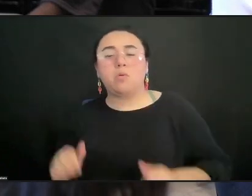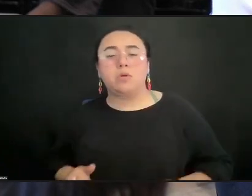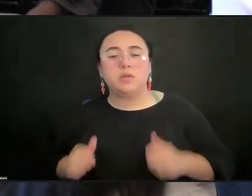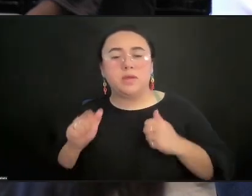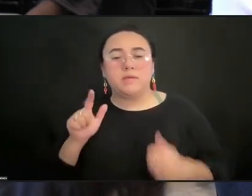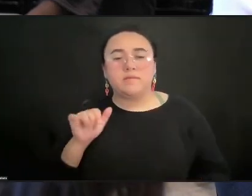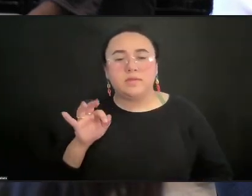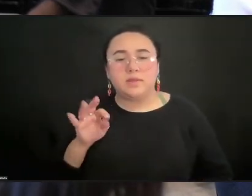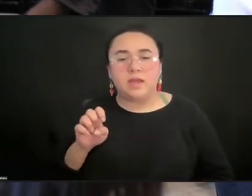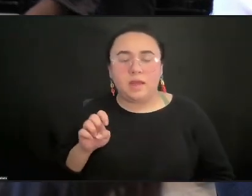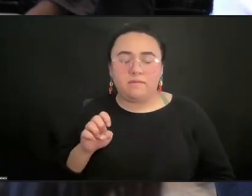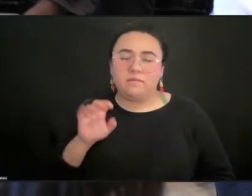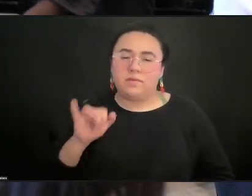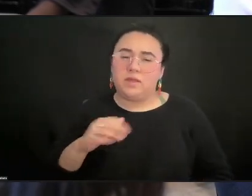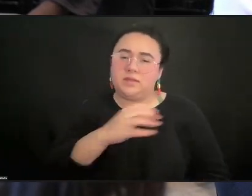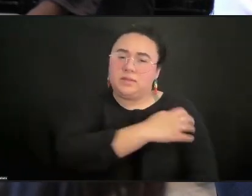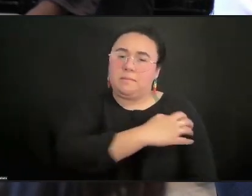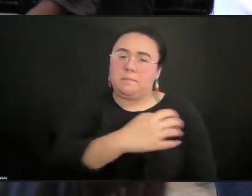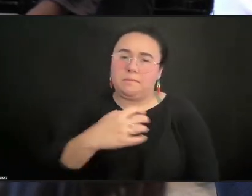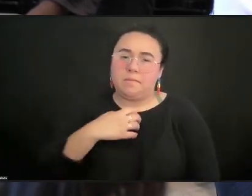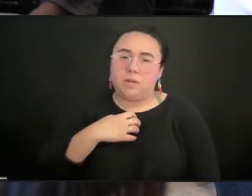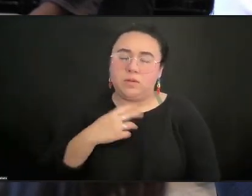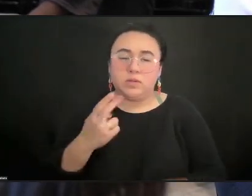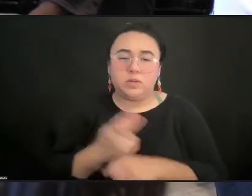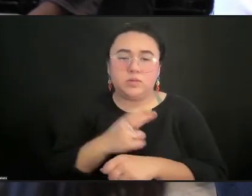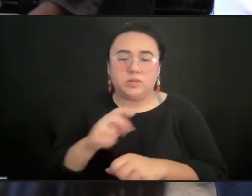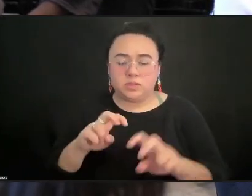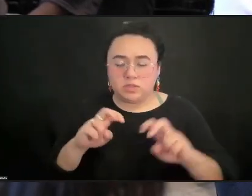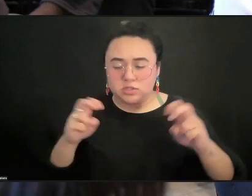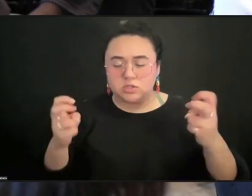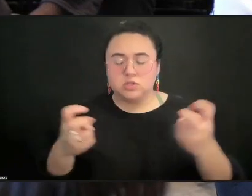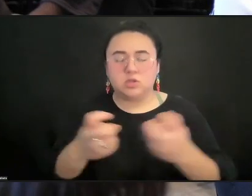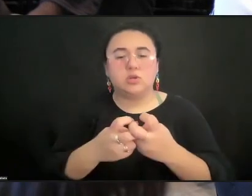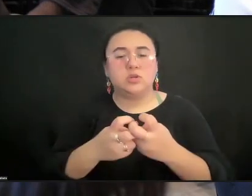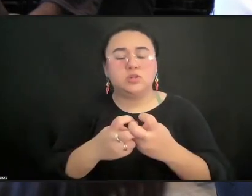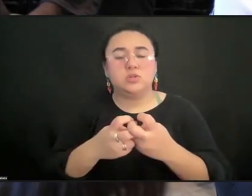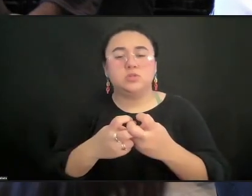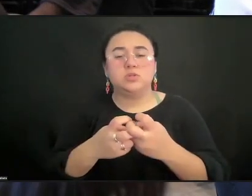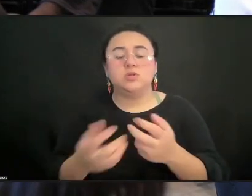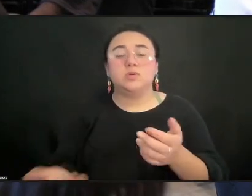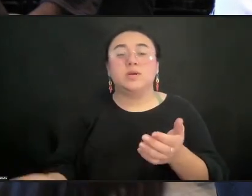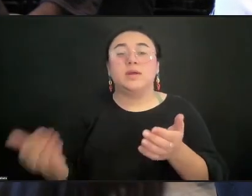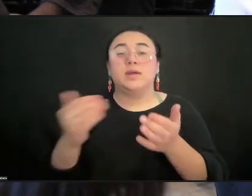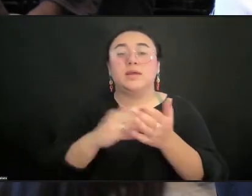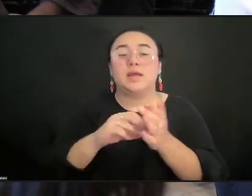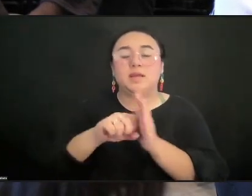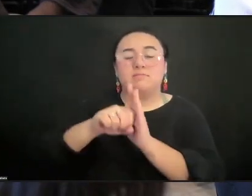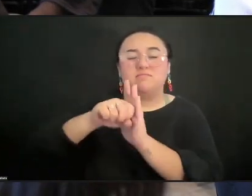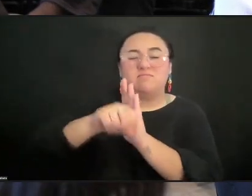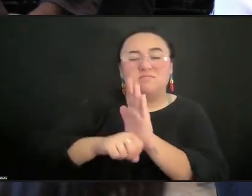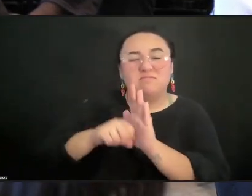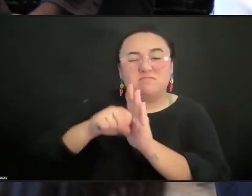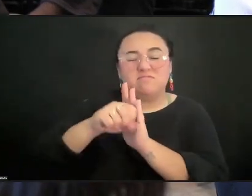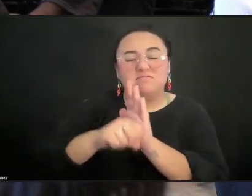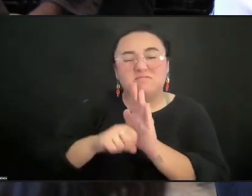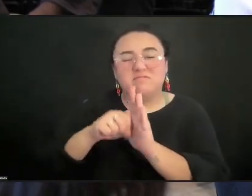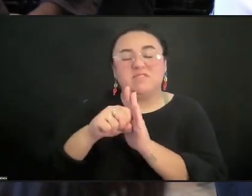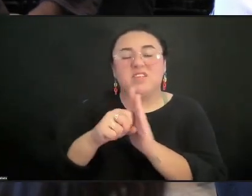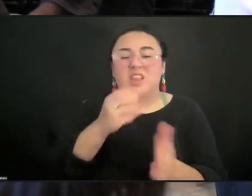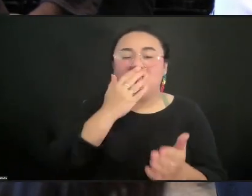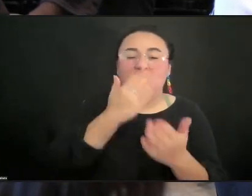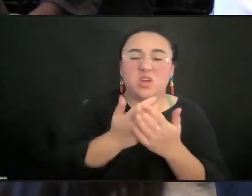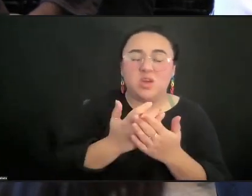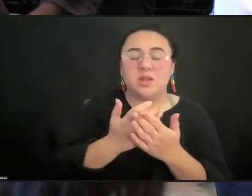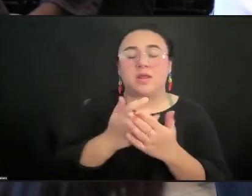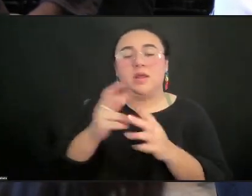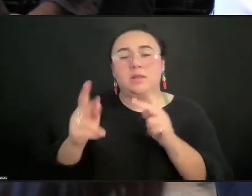circle to reinforce the good and the value of people, as opposed to,